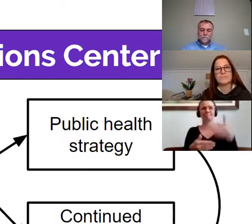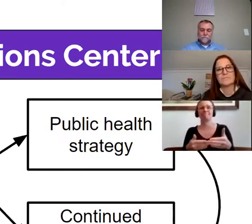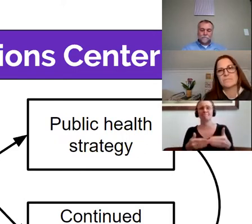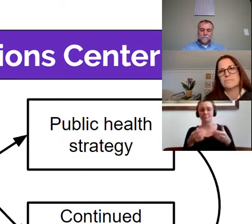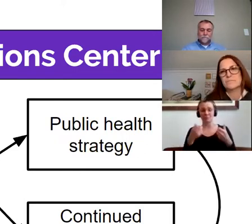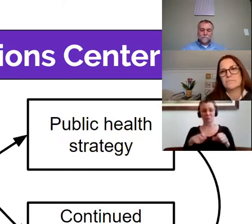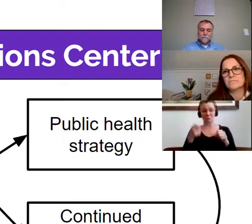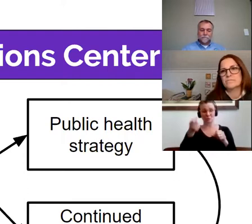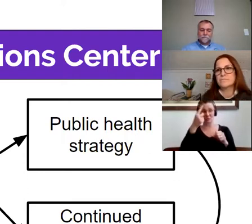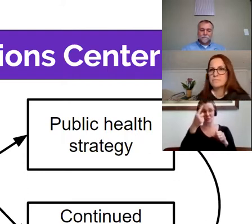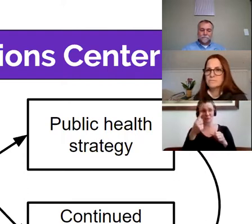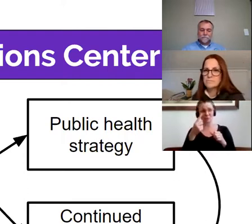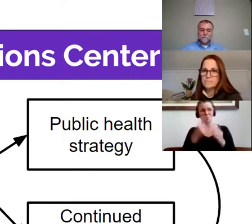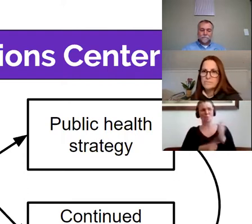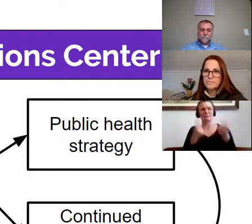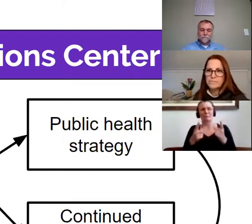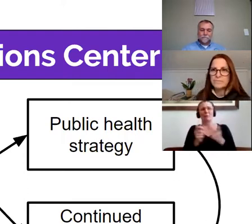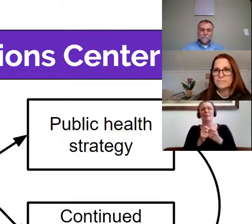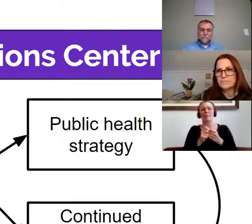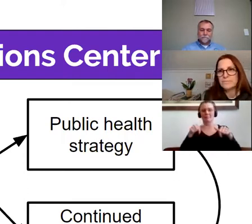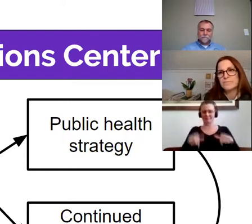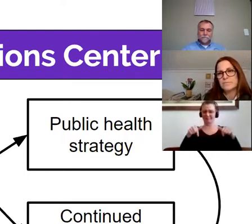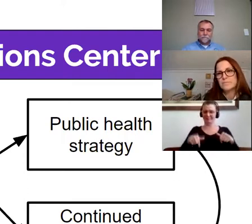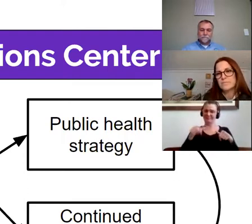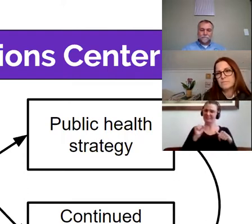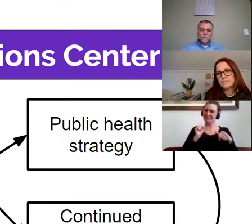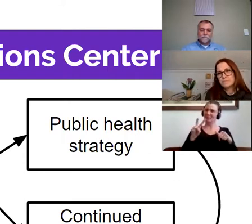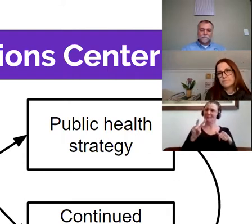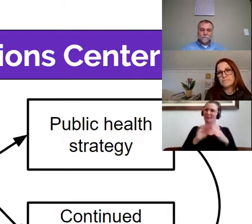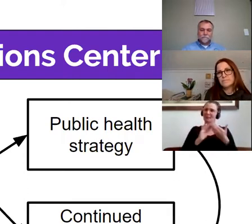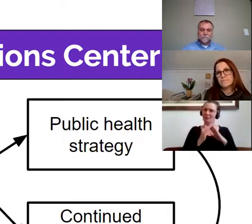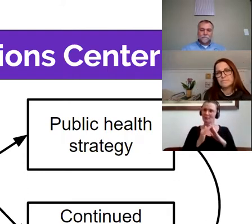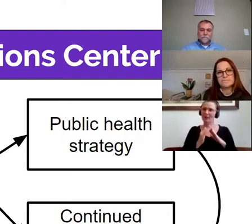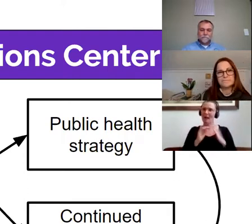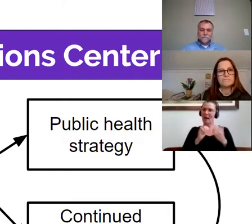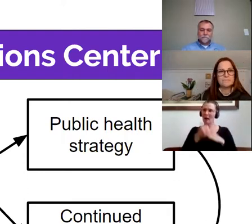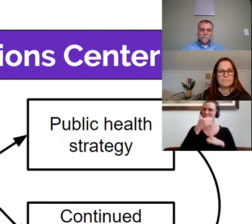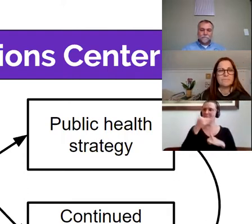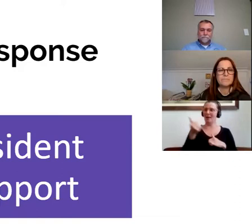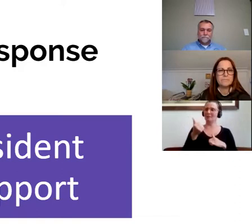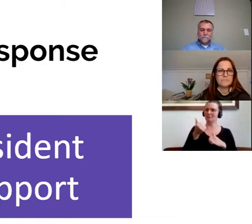occurring with the pandemic, what are the best measures we need to implement to keep our community safe.